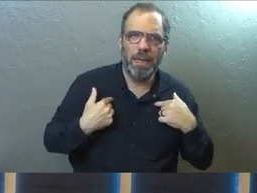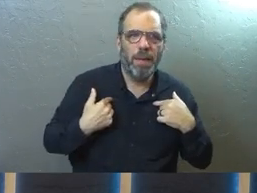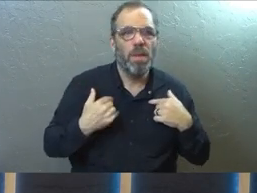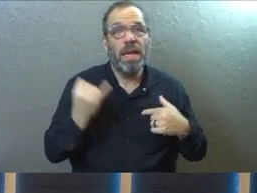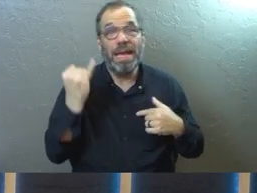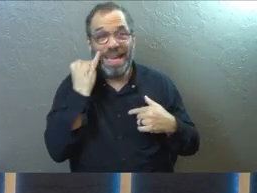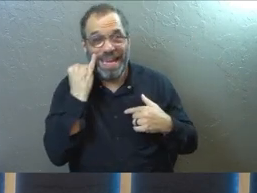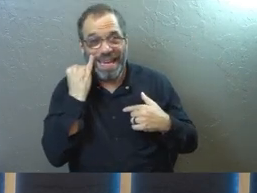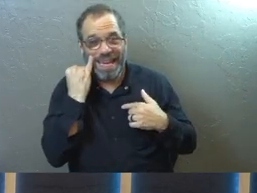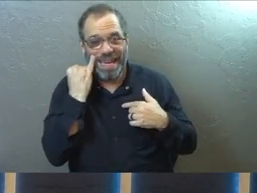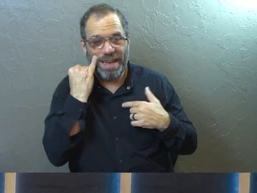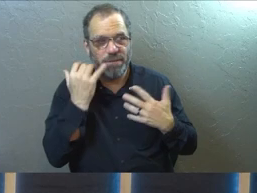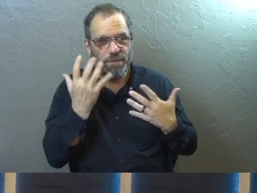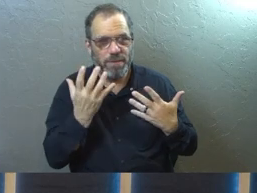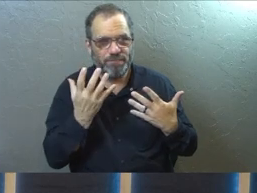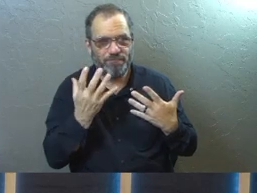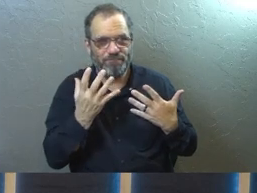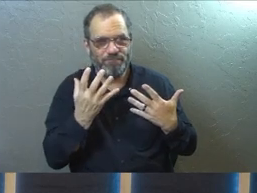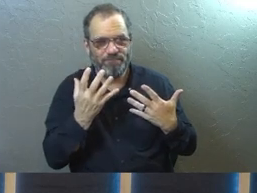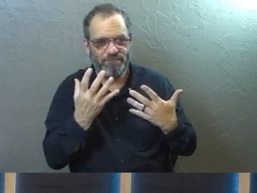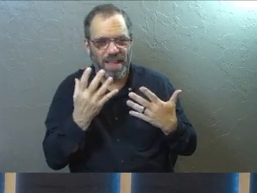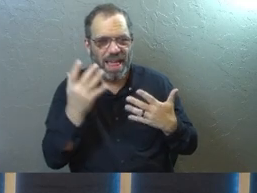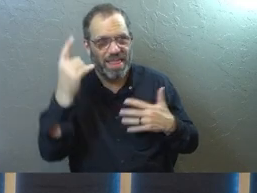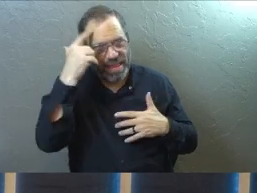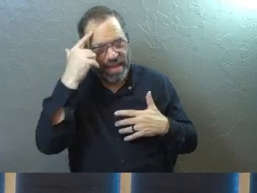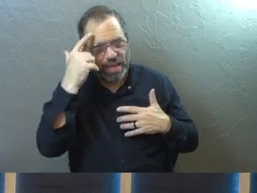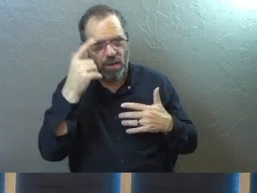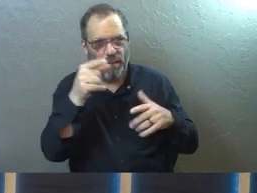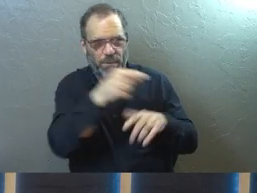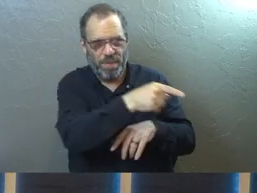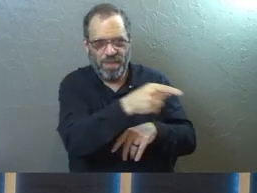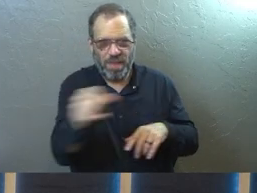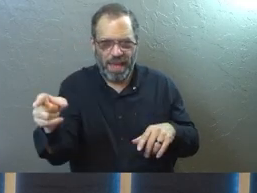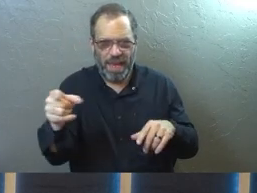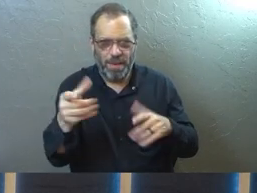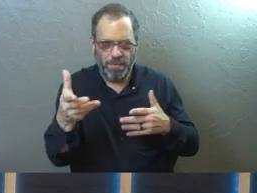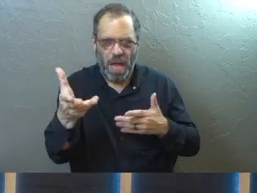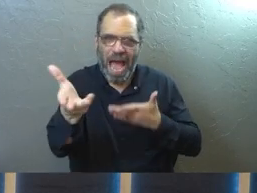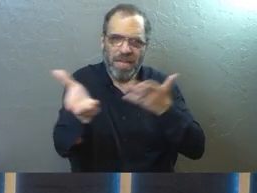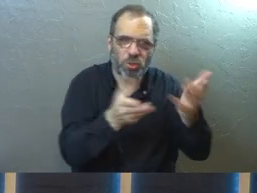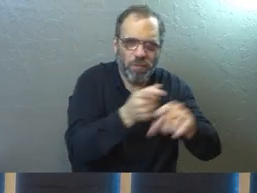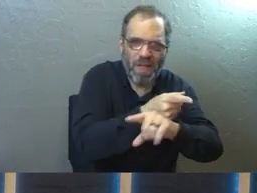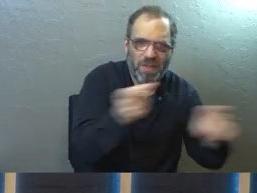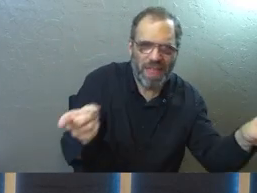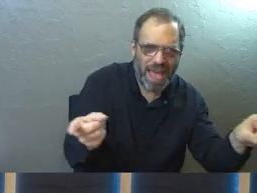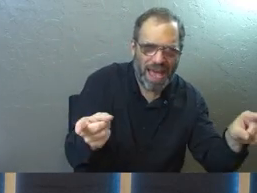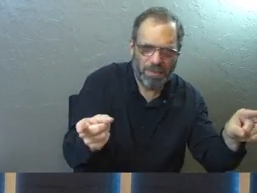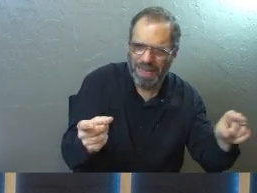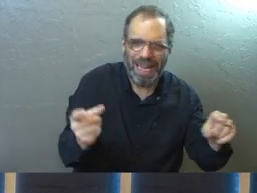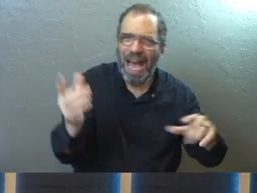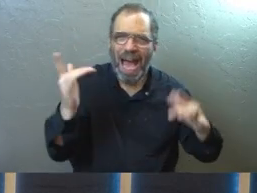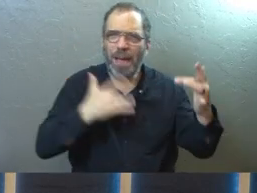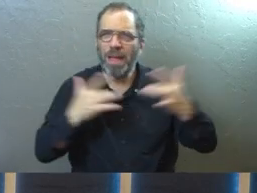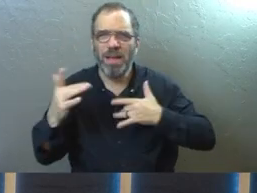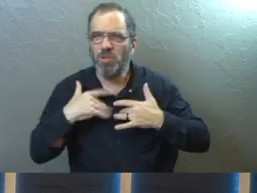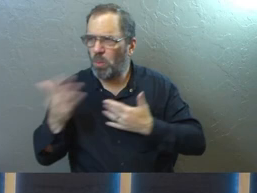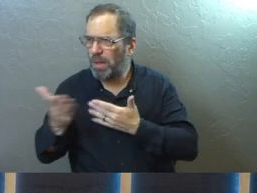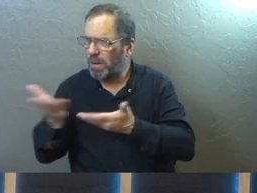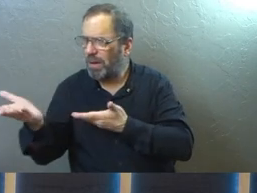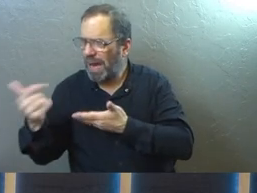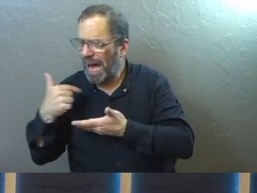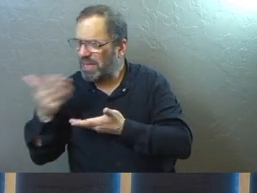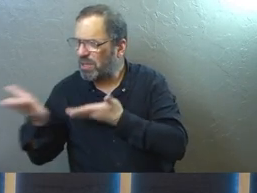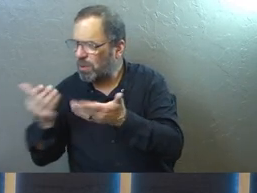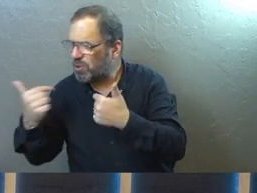Because if I can start to lean into that, that God wants these people served, I stop worrying about whether or not I get served.